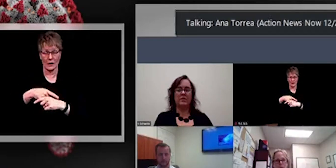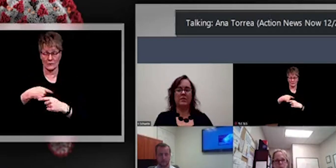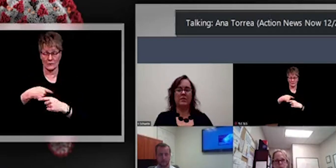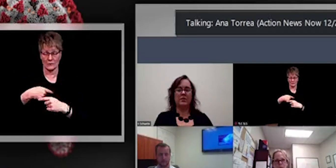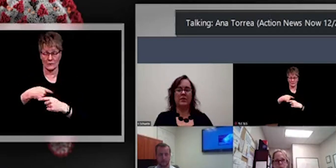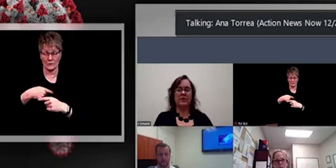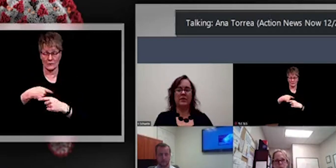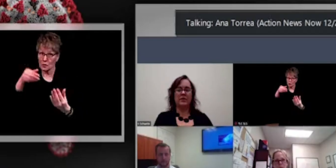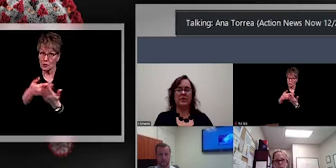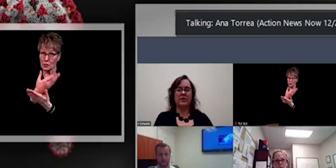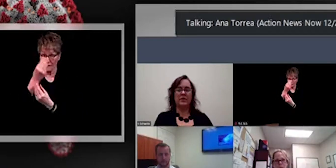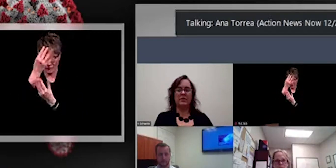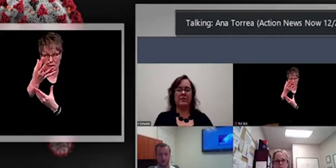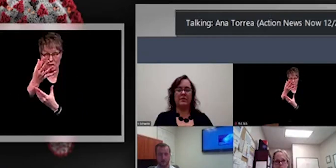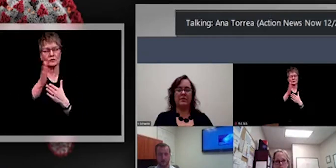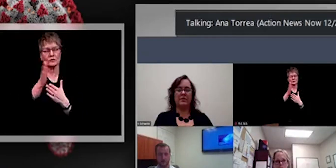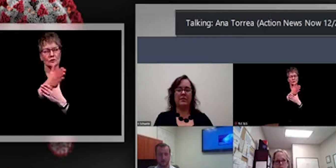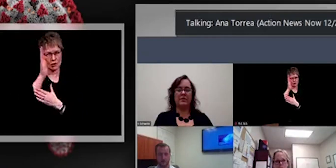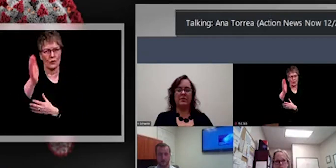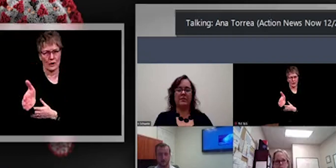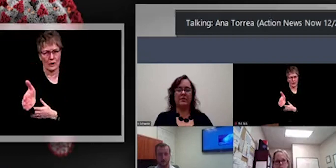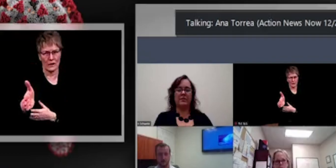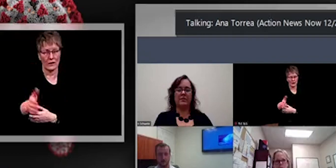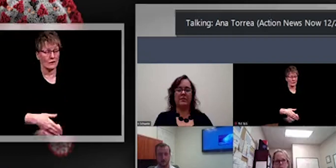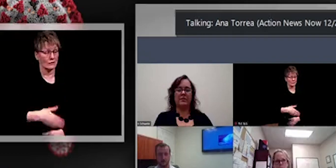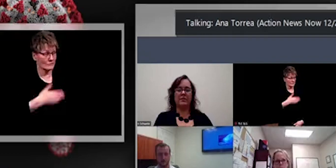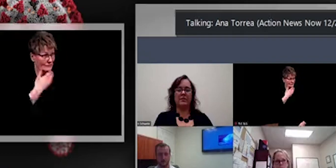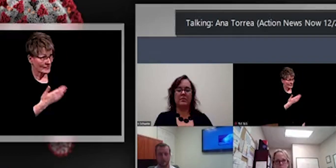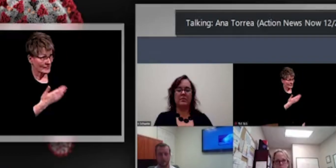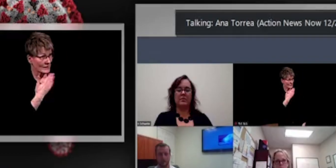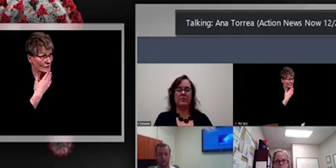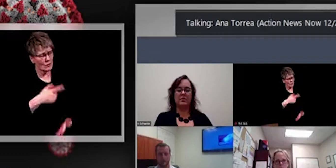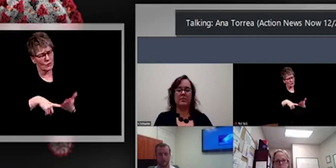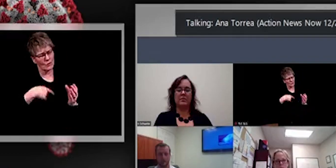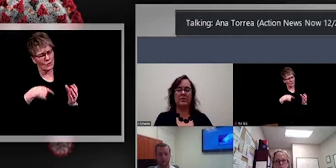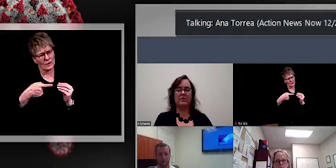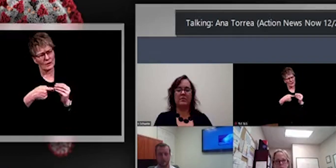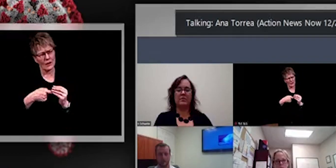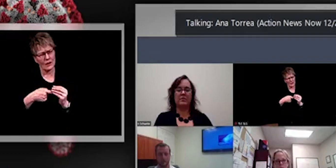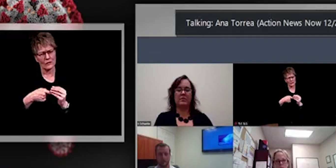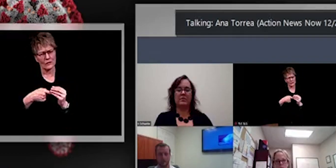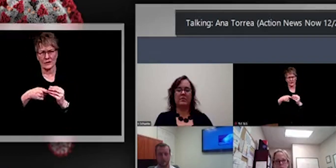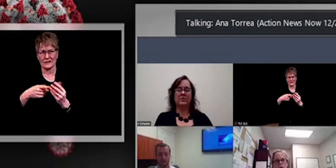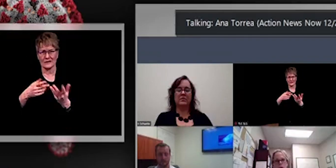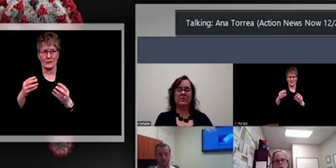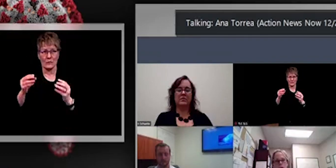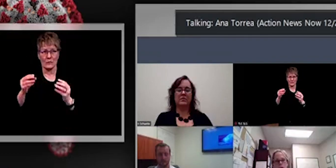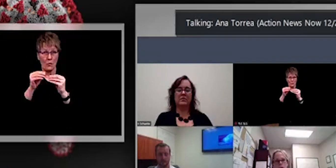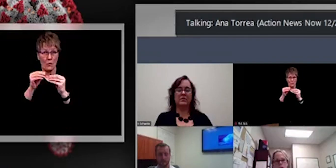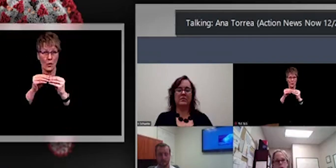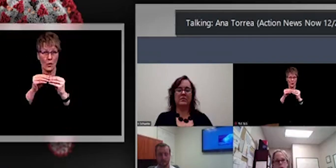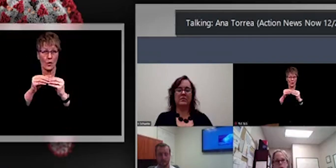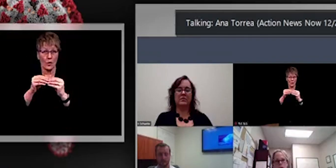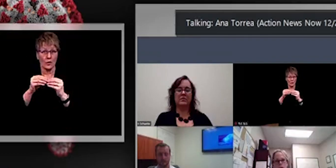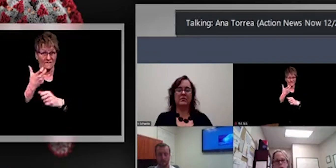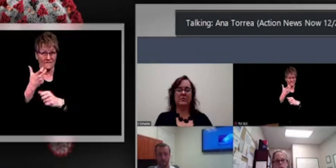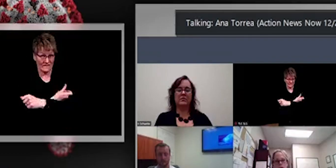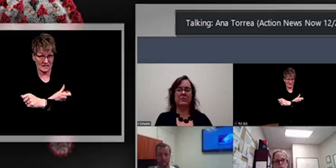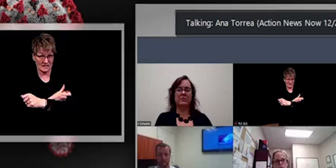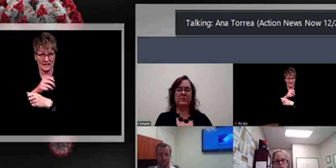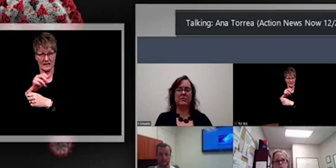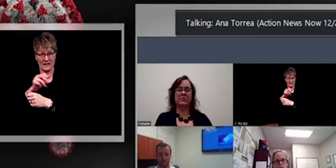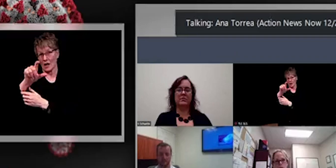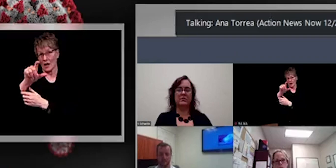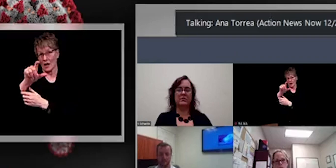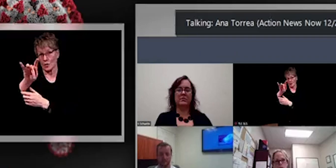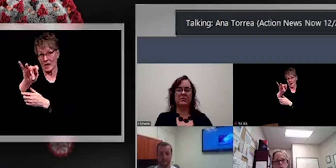more and then additional allocation. Will those additional allocations be coming in weekly? Cause I believe, um, the county is expecting to receive about 530